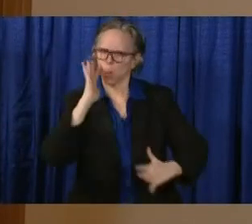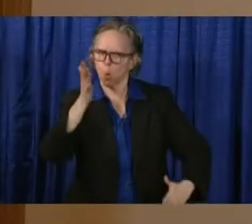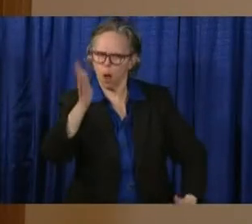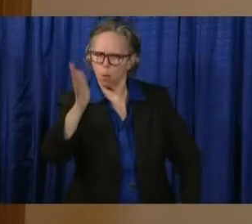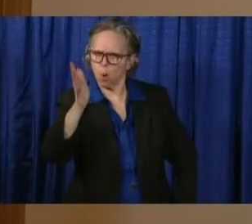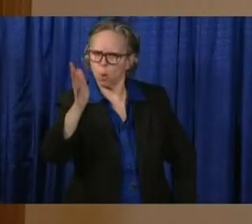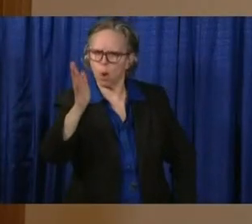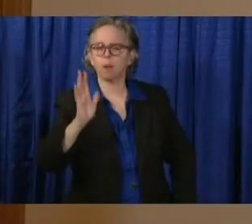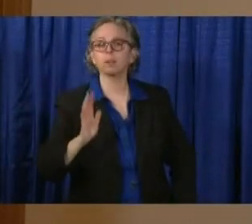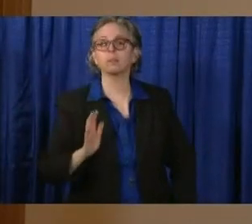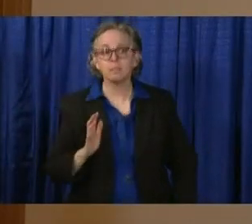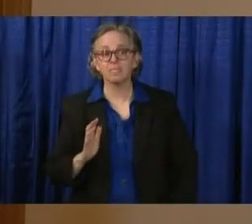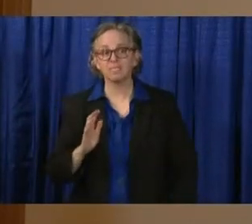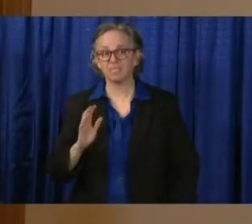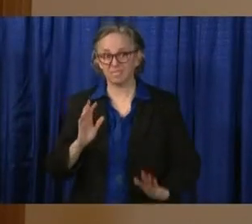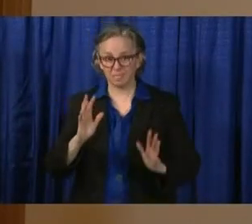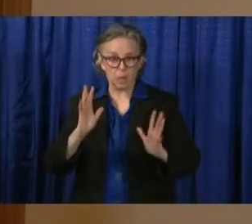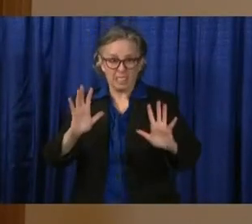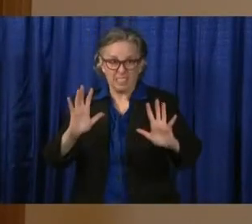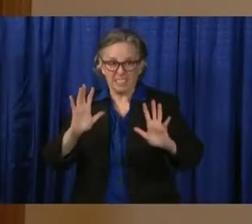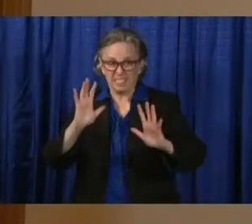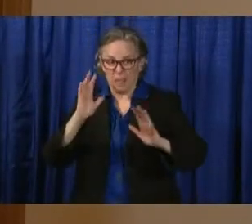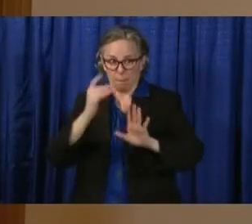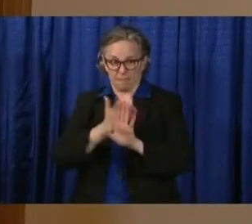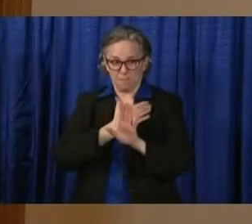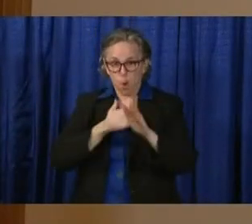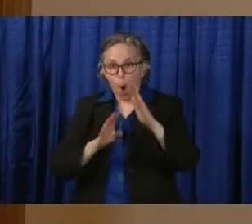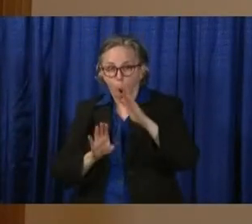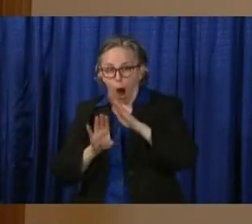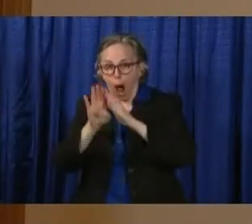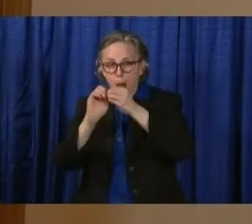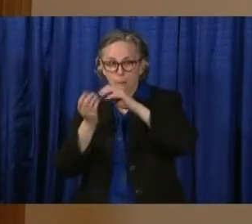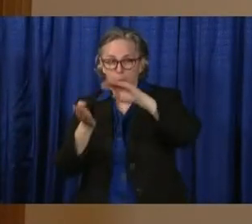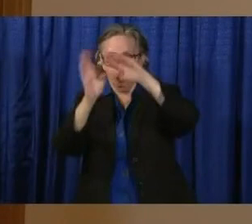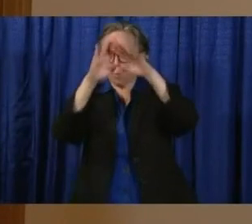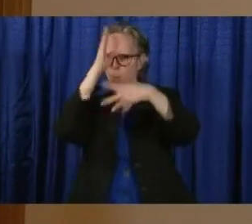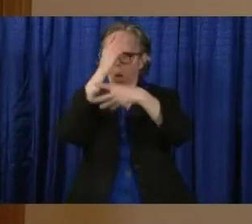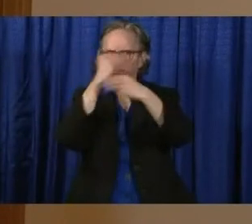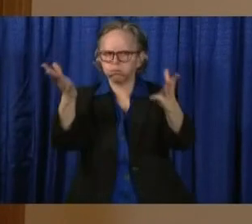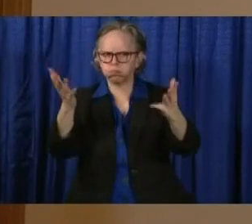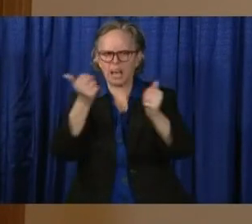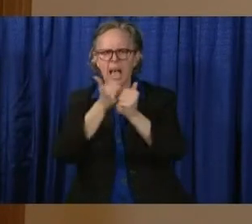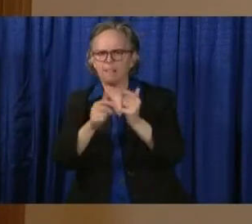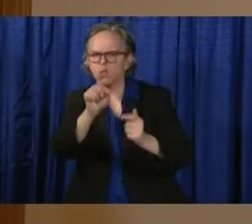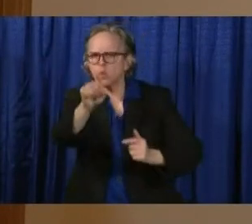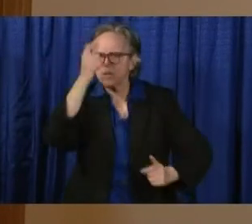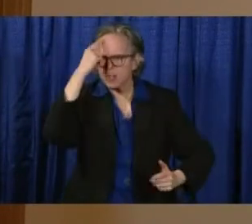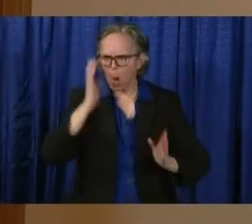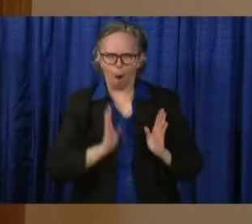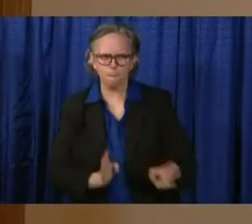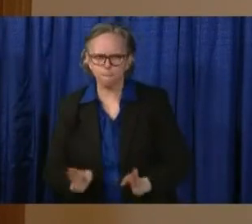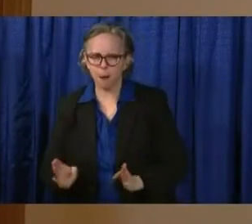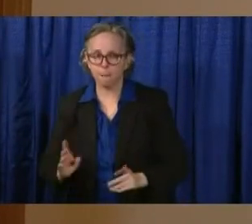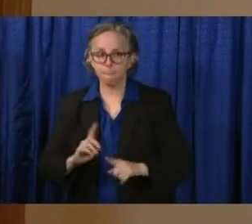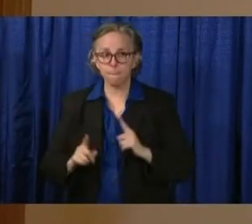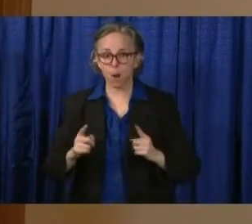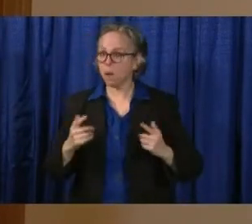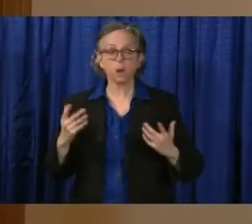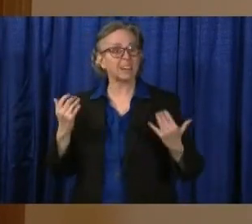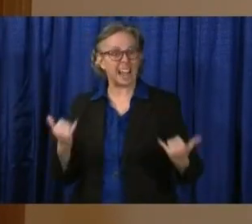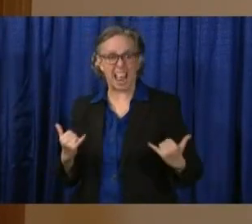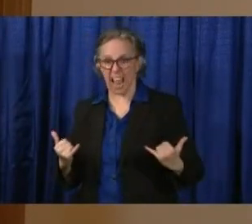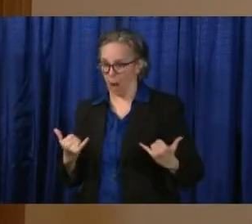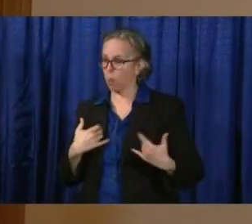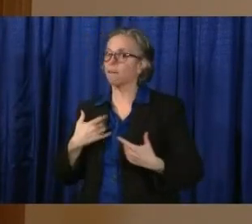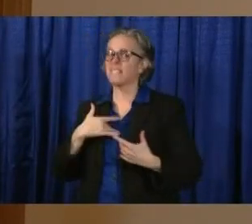know, we're going to be right ahead of that surge, and we're going to give you everything you need to know. But we're making a difference, but we cannot let up.